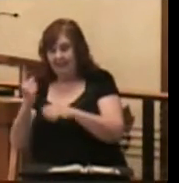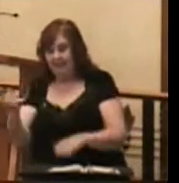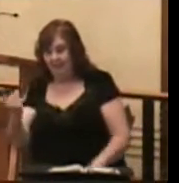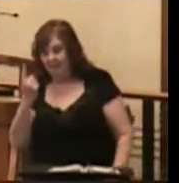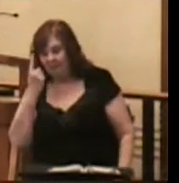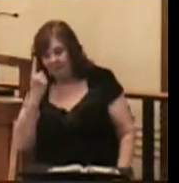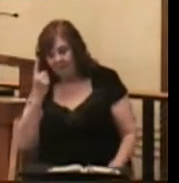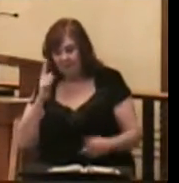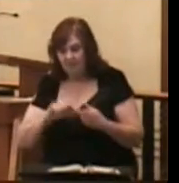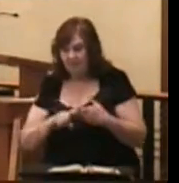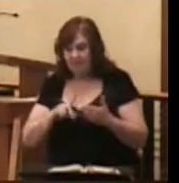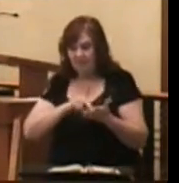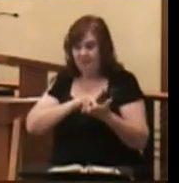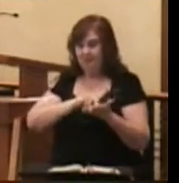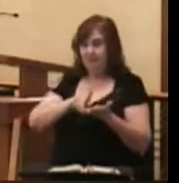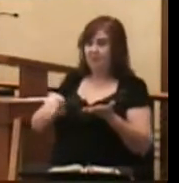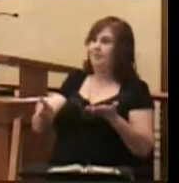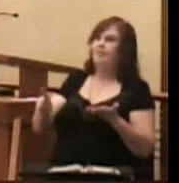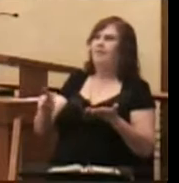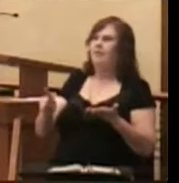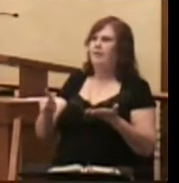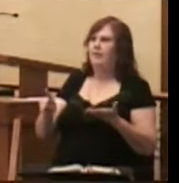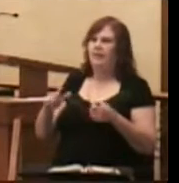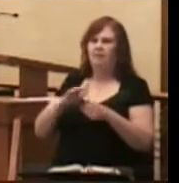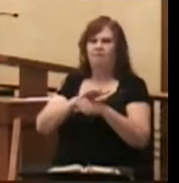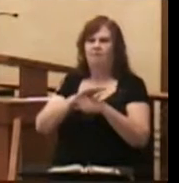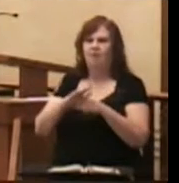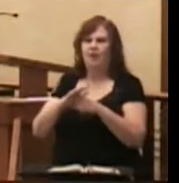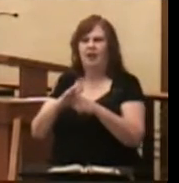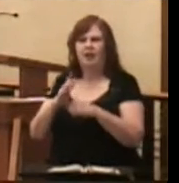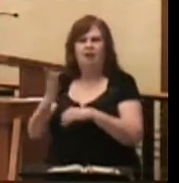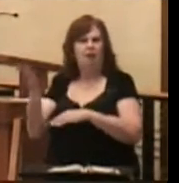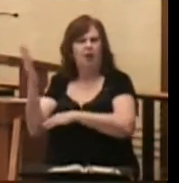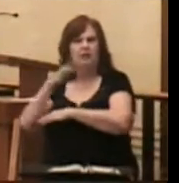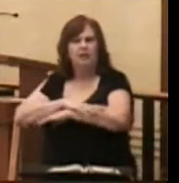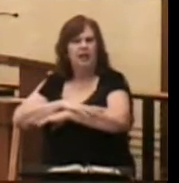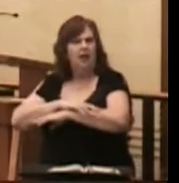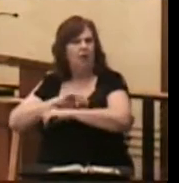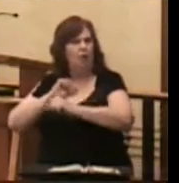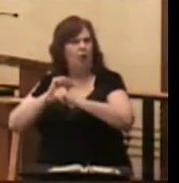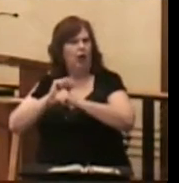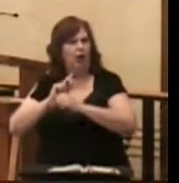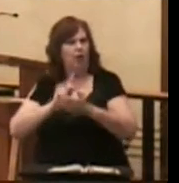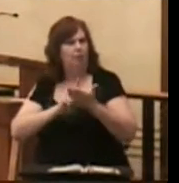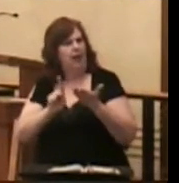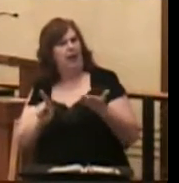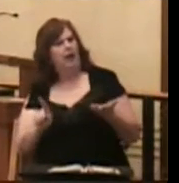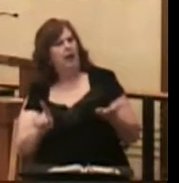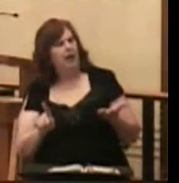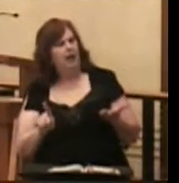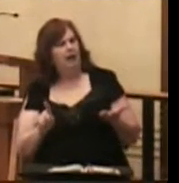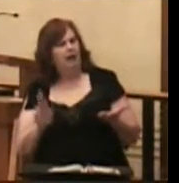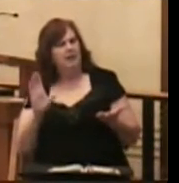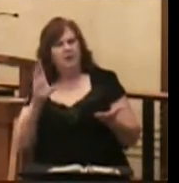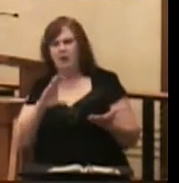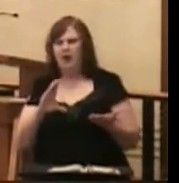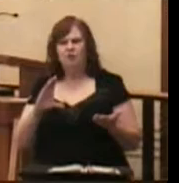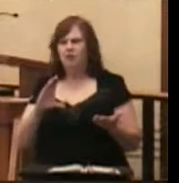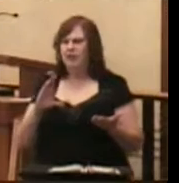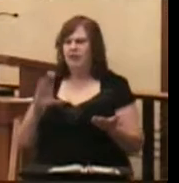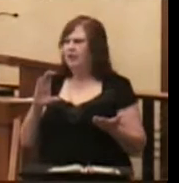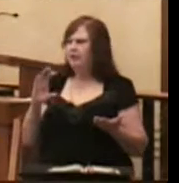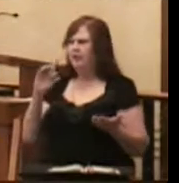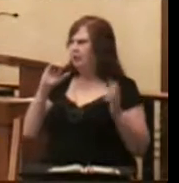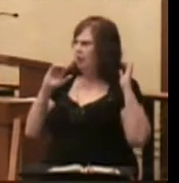cashier, they get an entire day's pay. Strangely, we hear nothing about